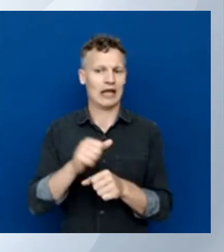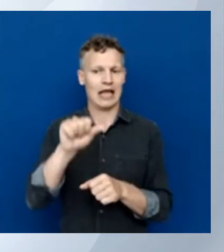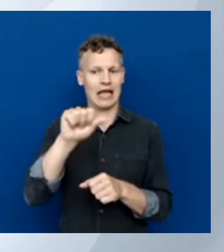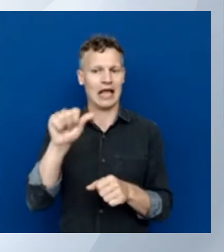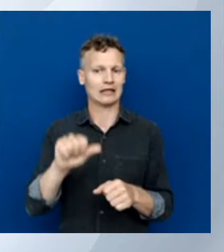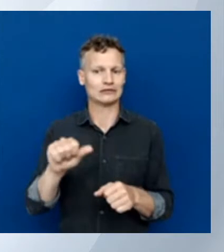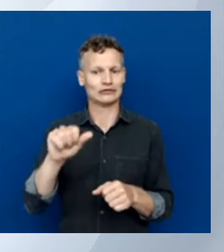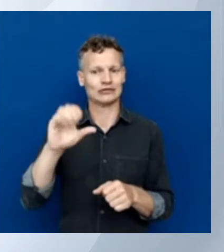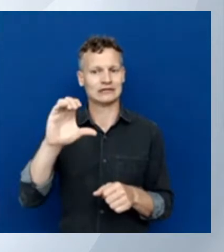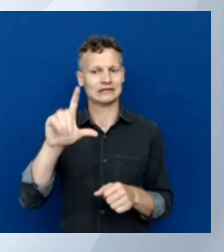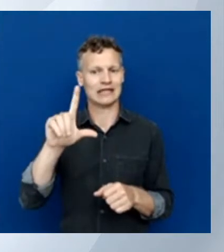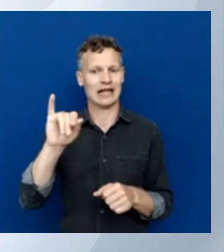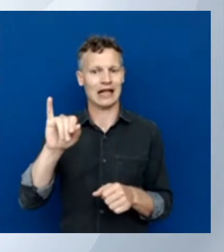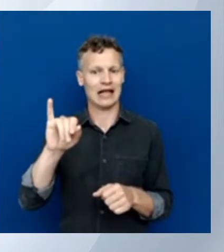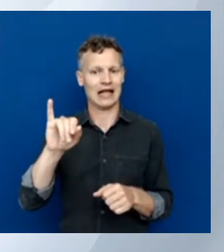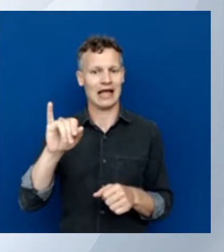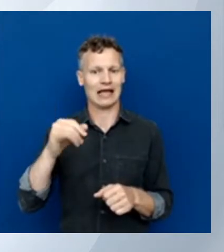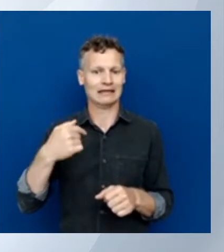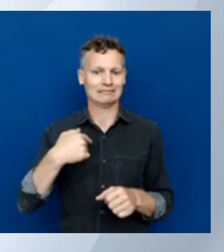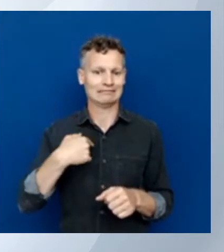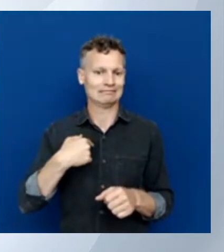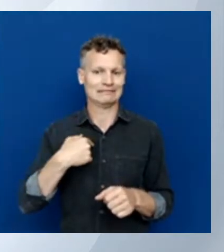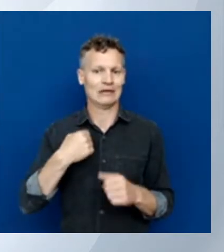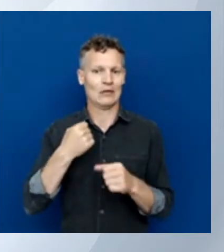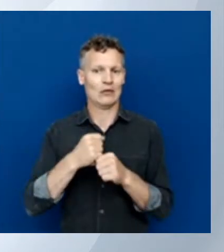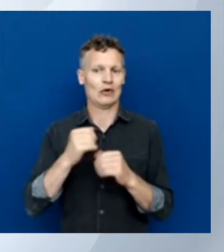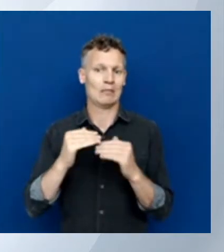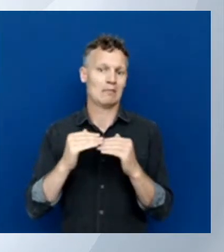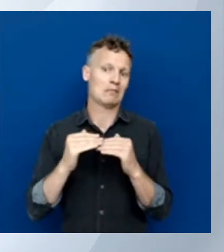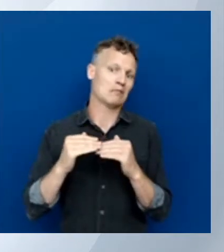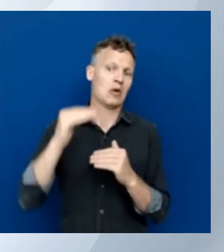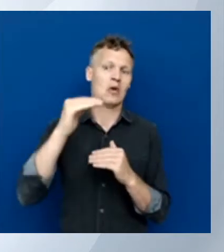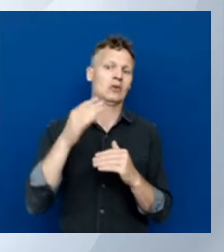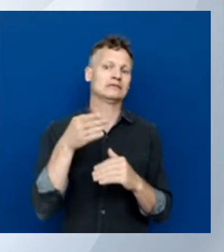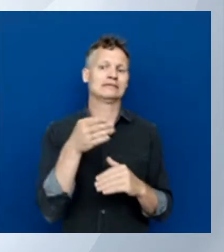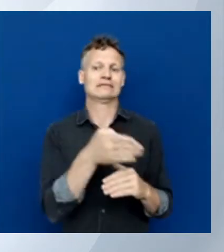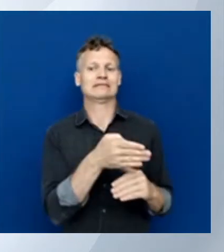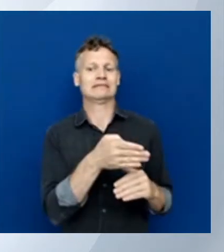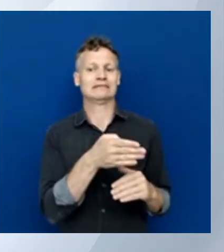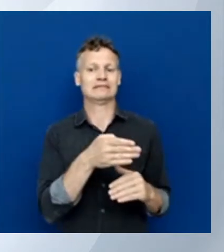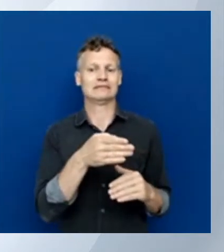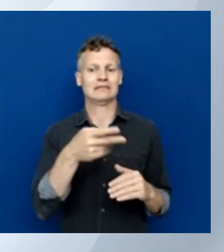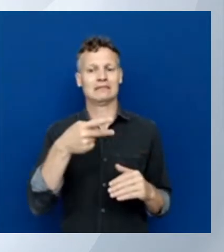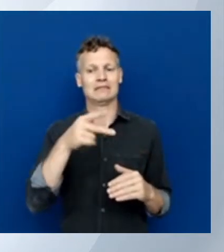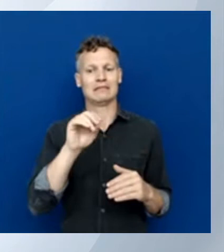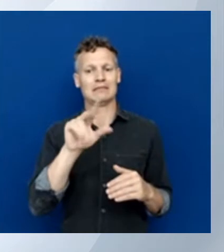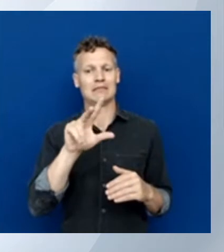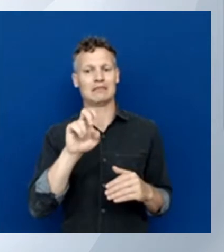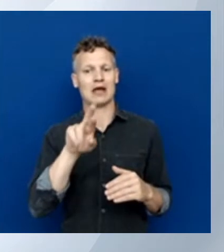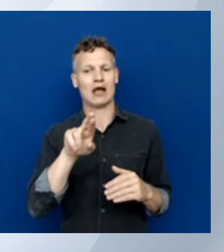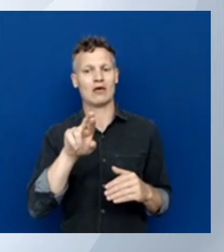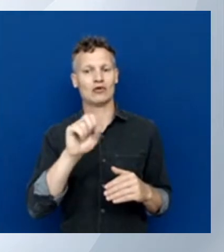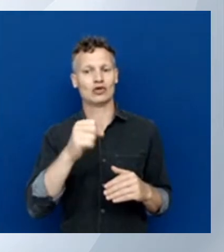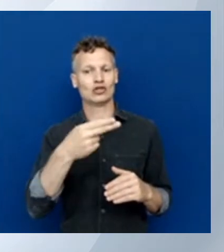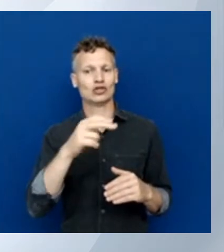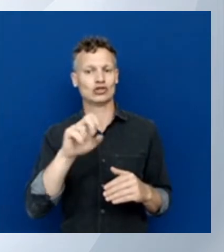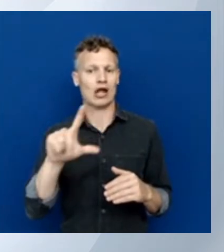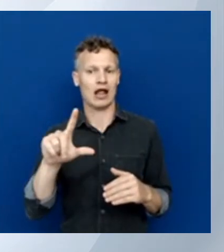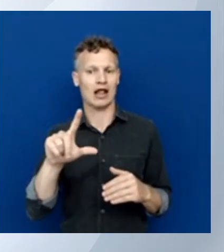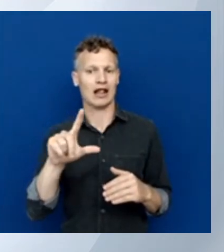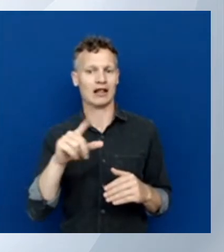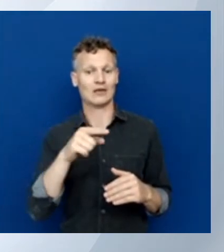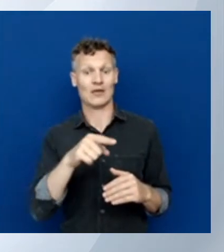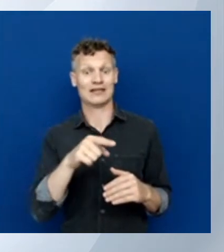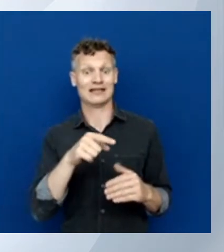So I work a lot with PowerShell. I don't use this that much. So this shows to me, but hopefully also to